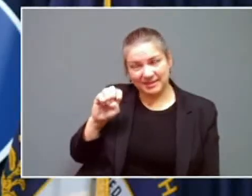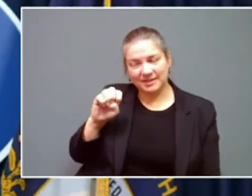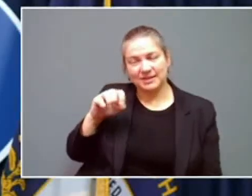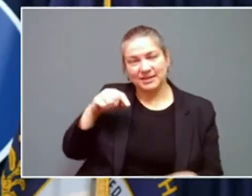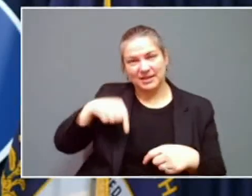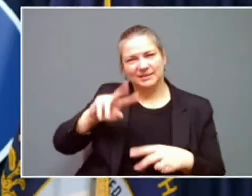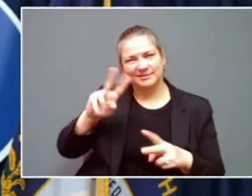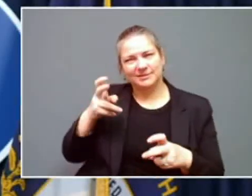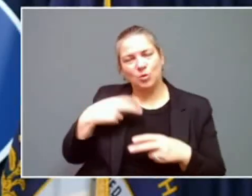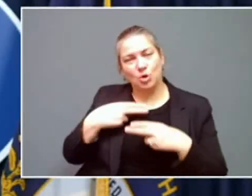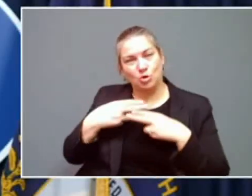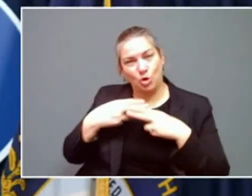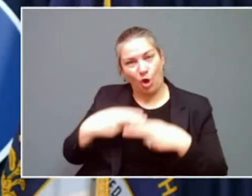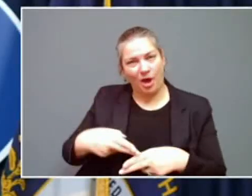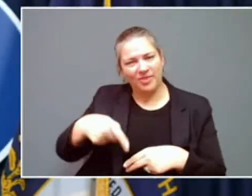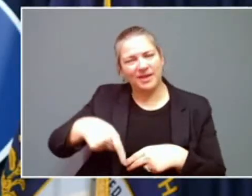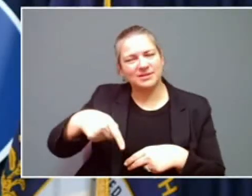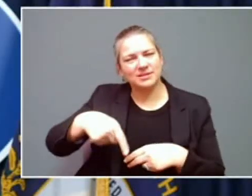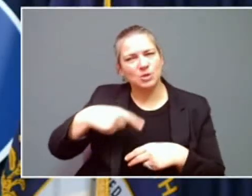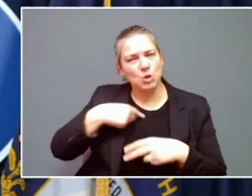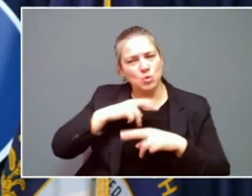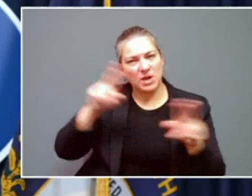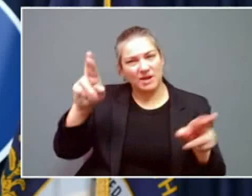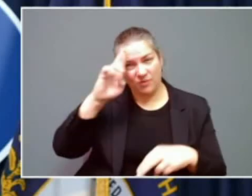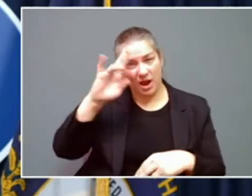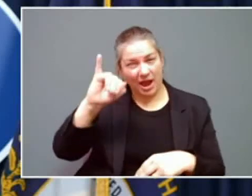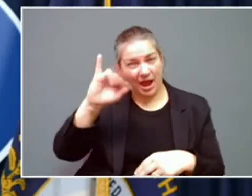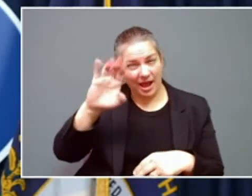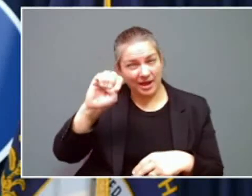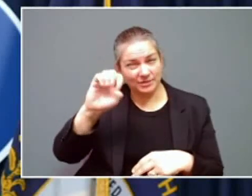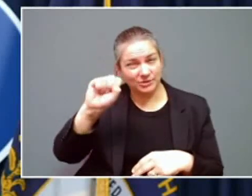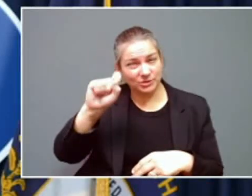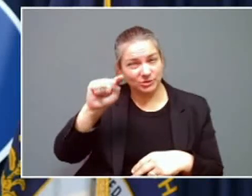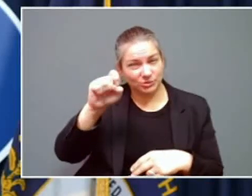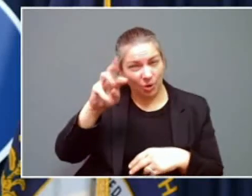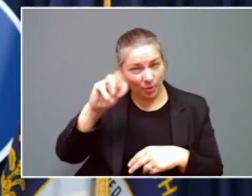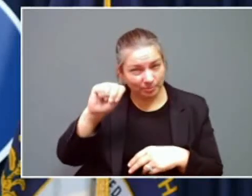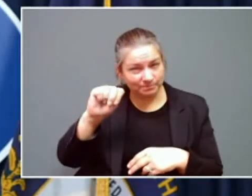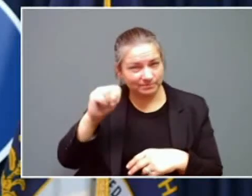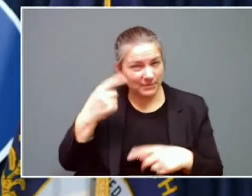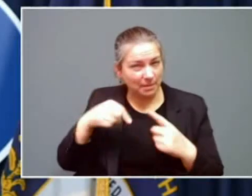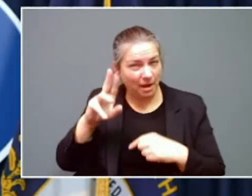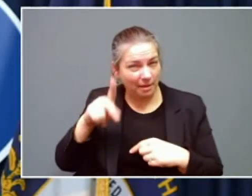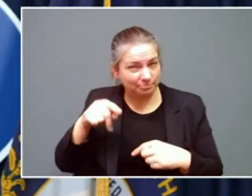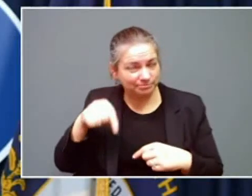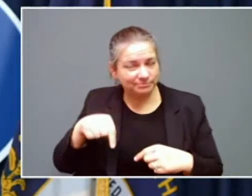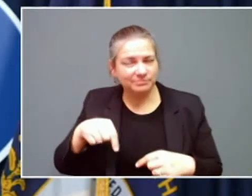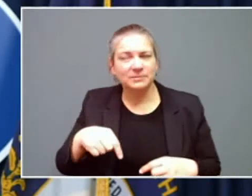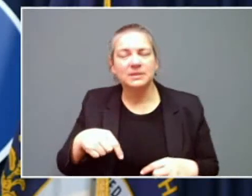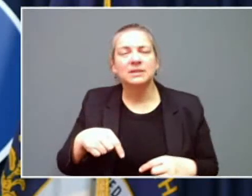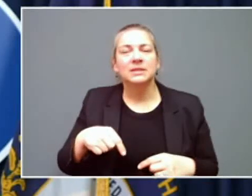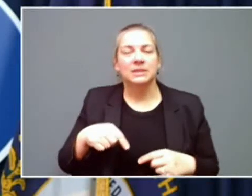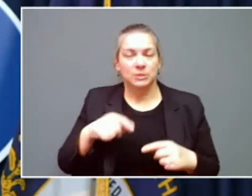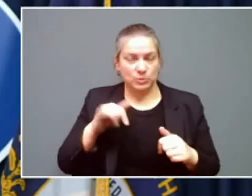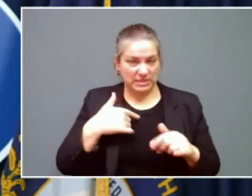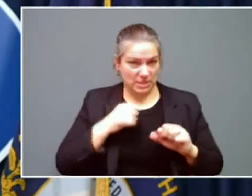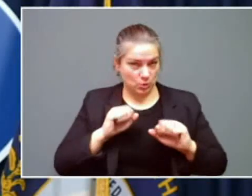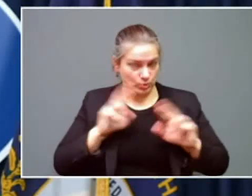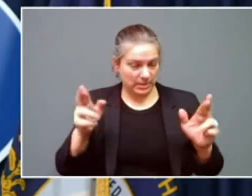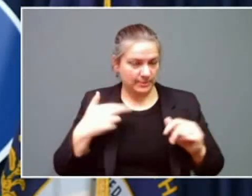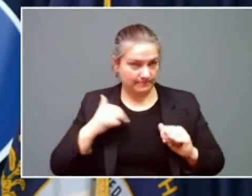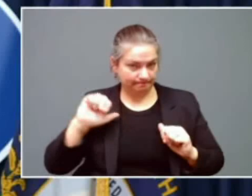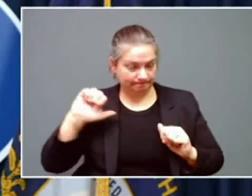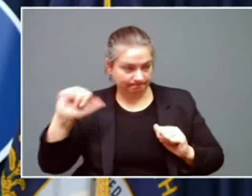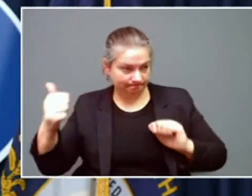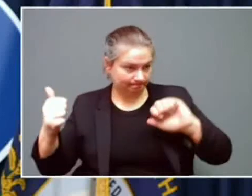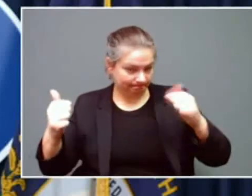Subsequently, there's what I would call a phase two, which would go into a collective effort of potential wellness